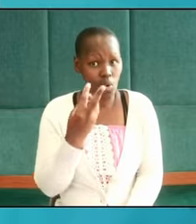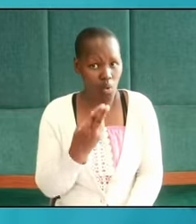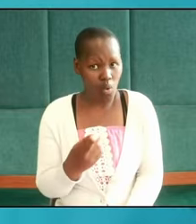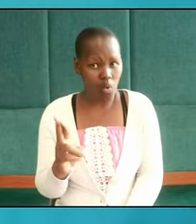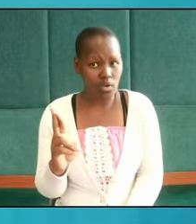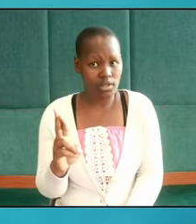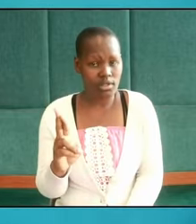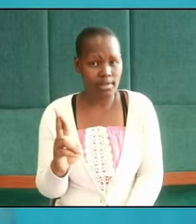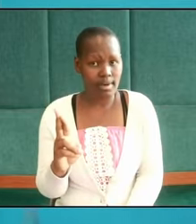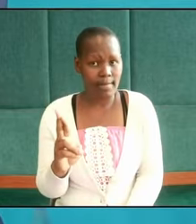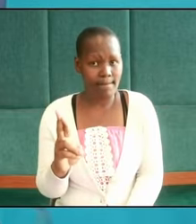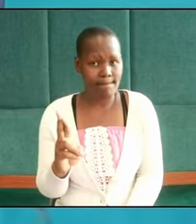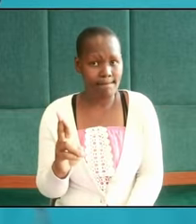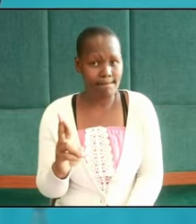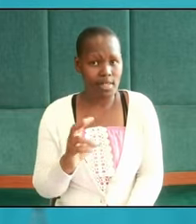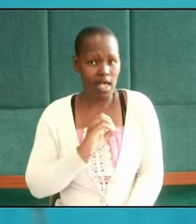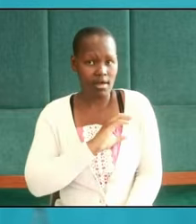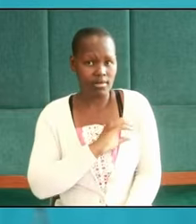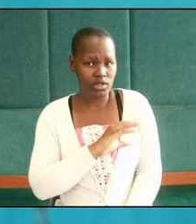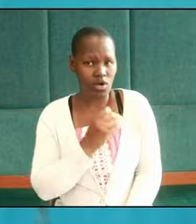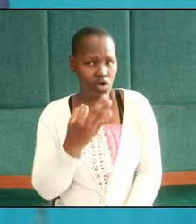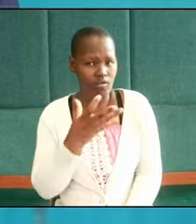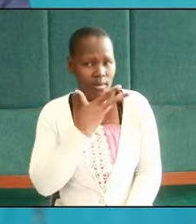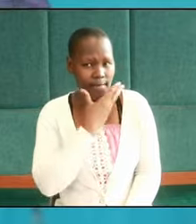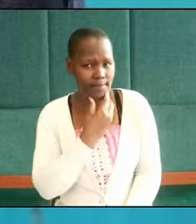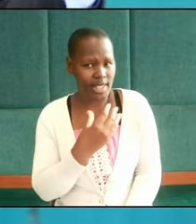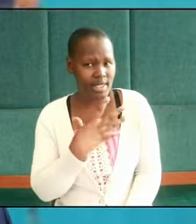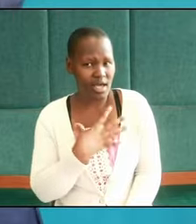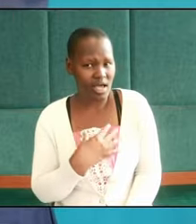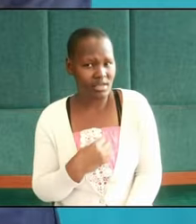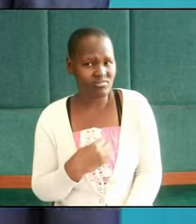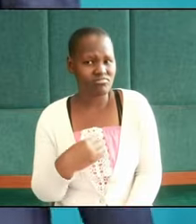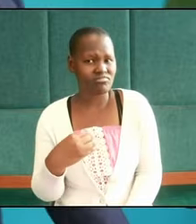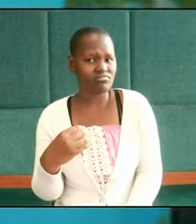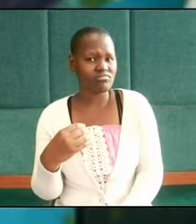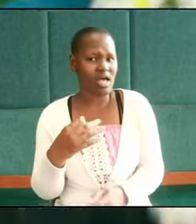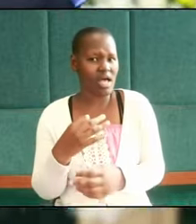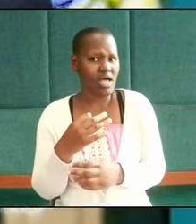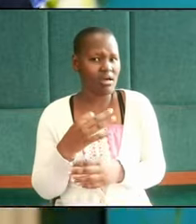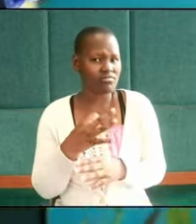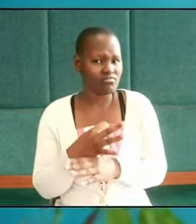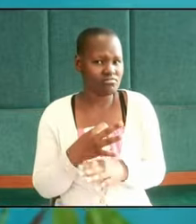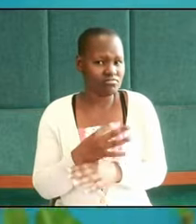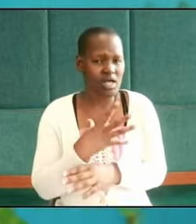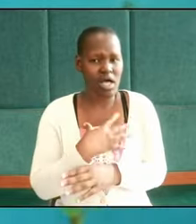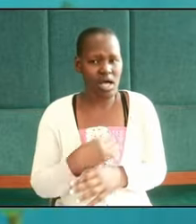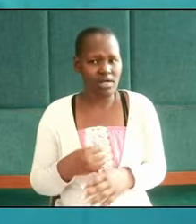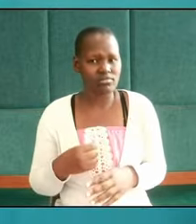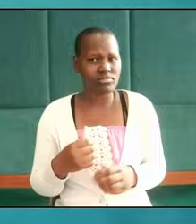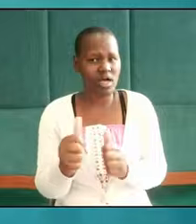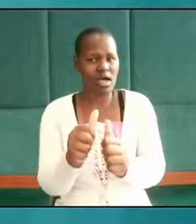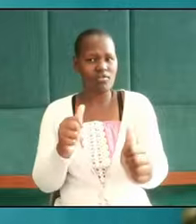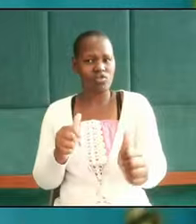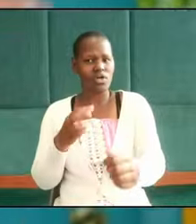afraid of men and conniving and trying to avoid being a